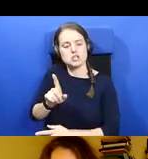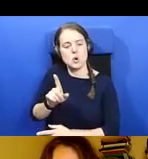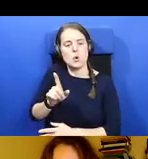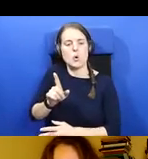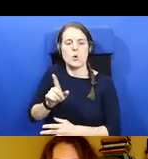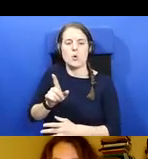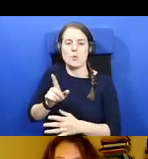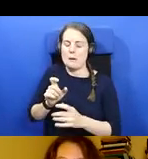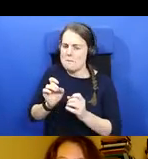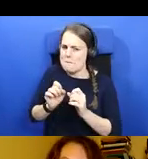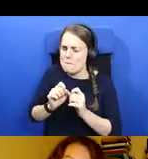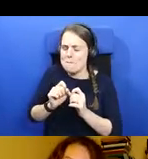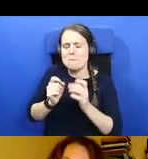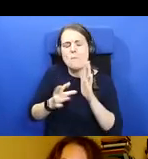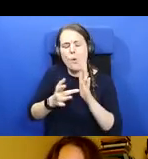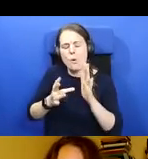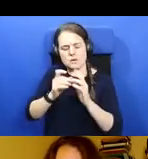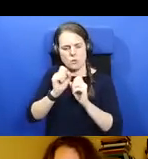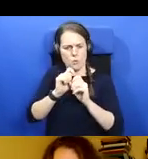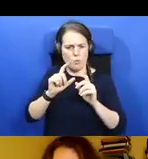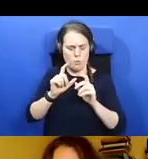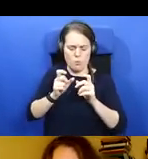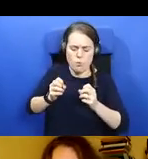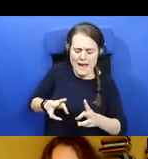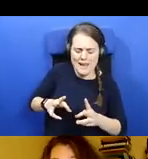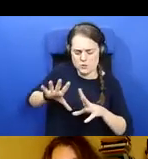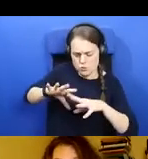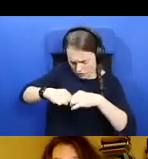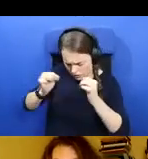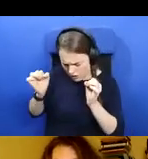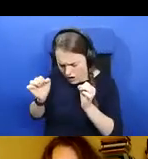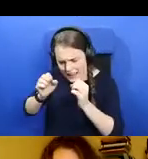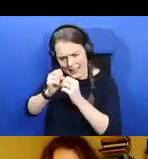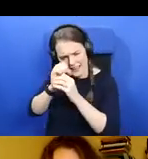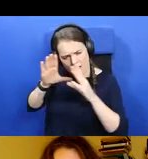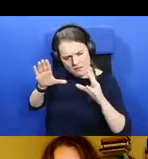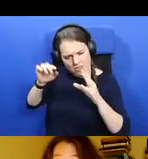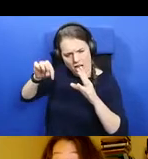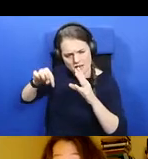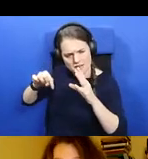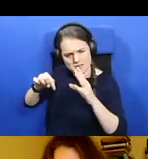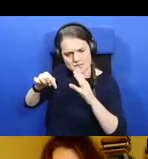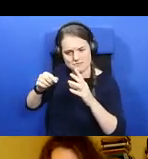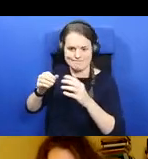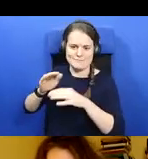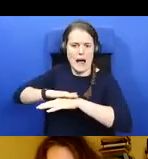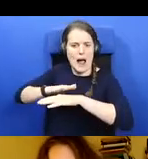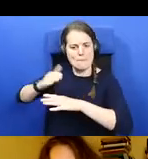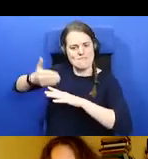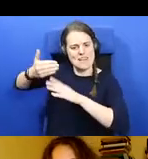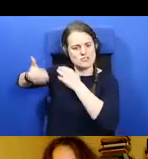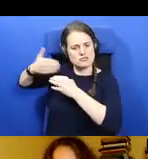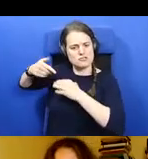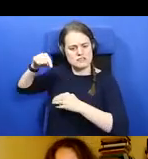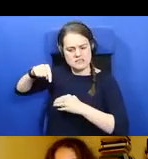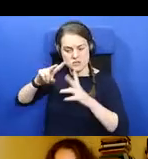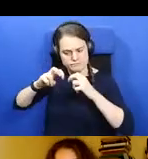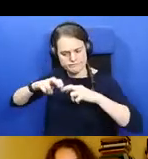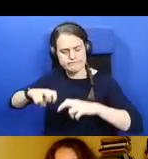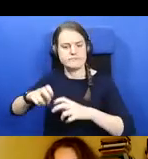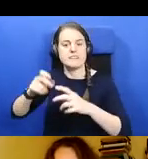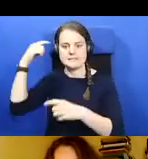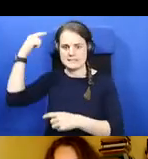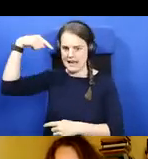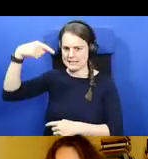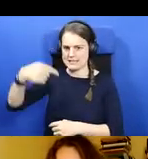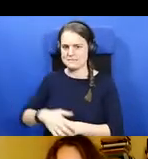gain an insight into that period is by looking at saints. Now, there's a few reasons for this. First of all,